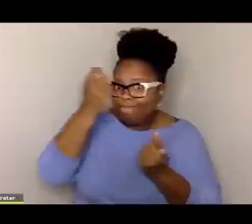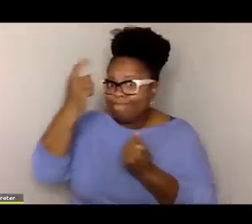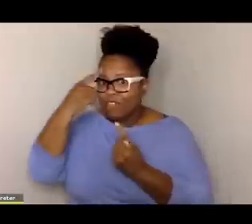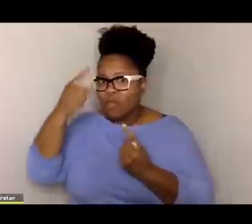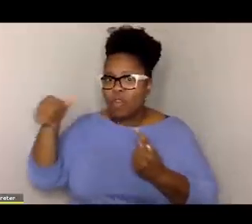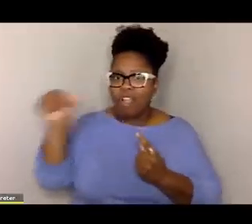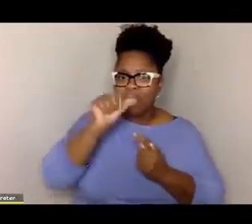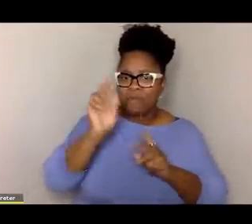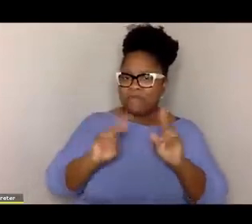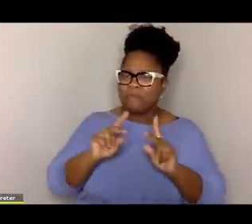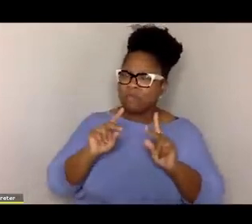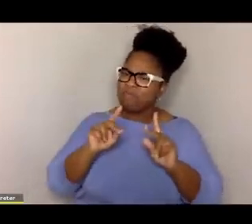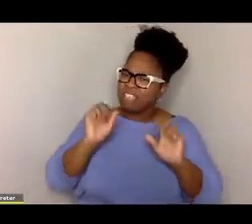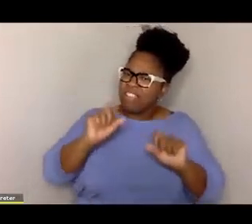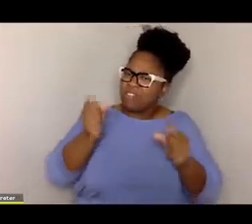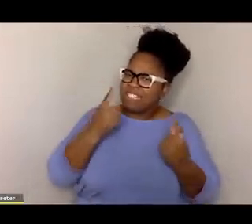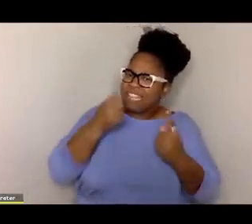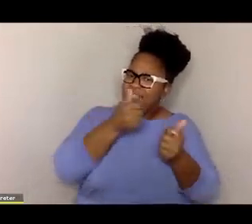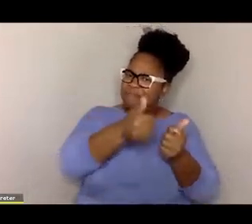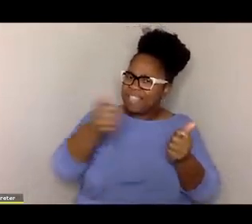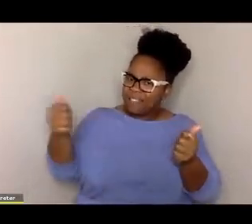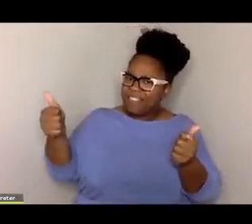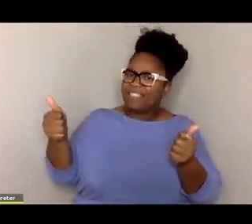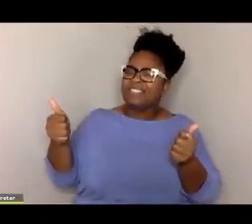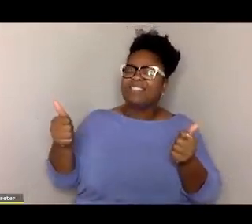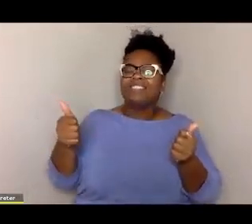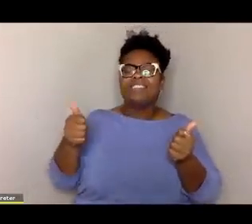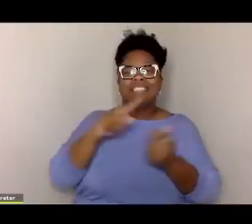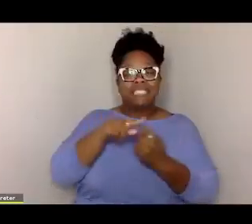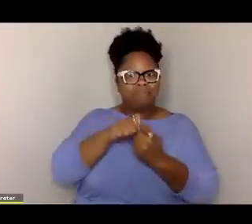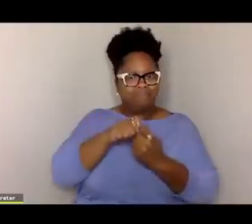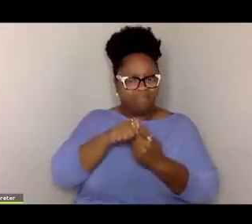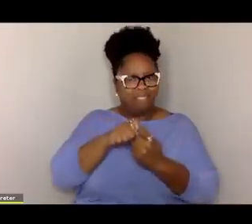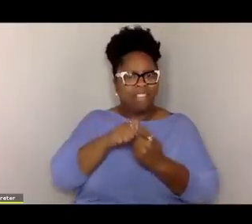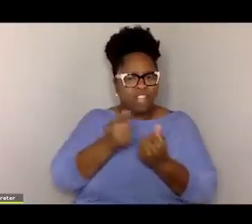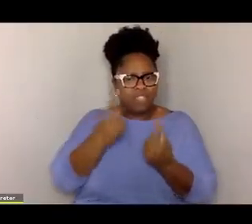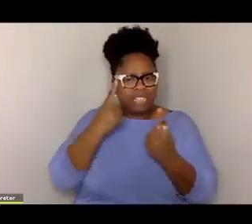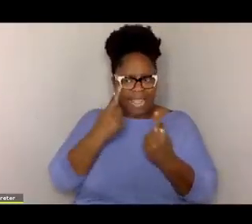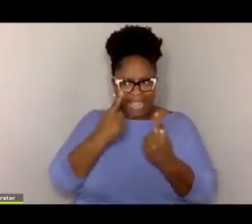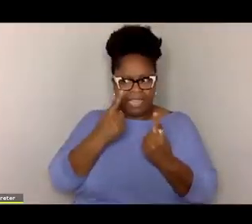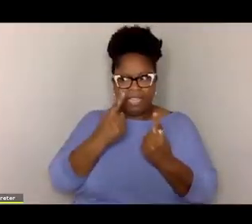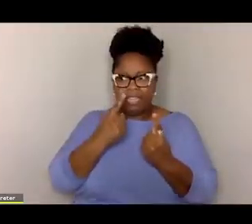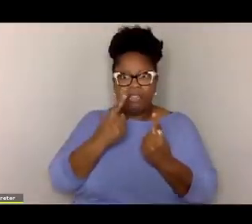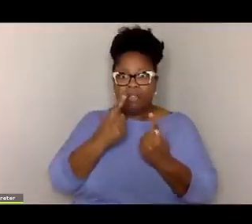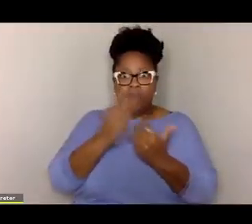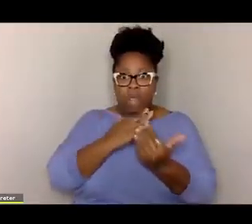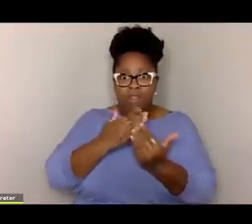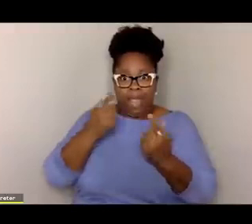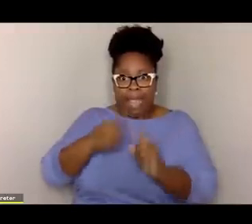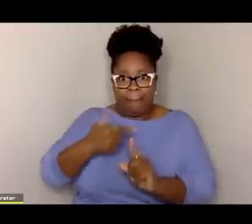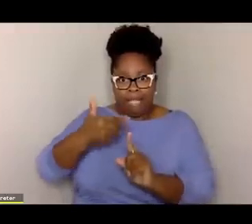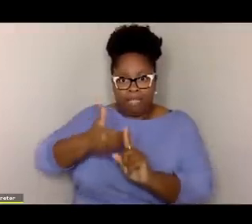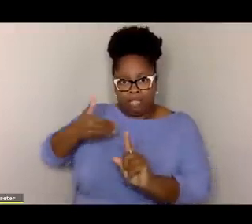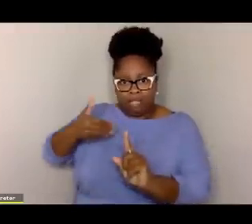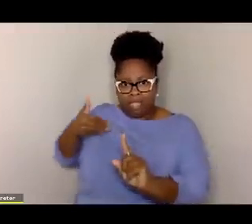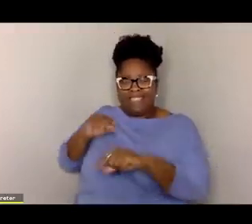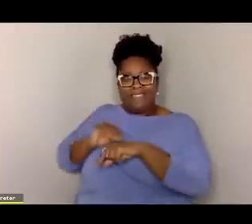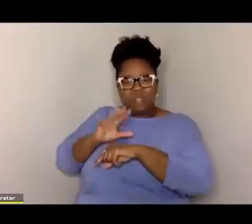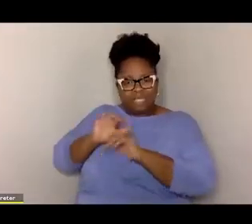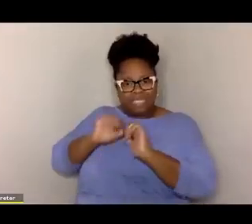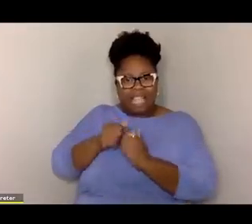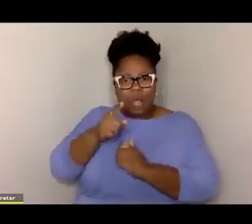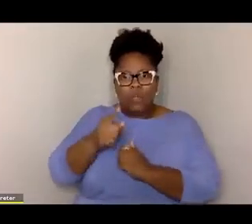enlightenment to a lot of other people to understand themselves and particularly understanding how what happened to you